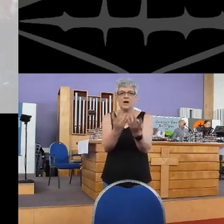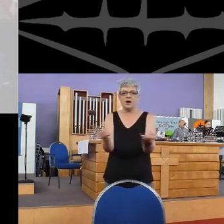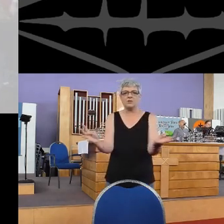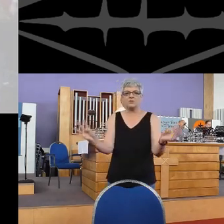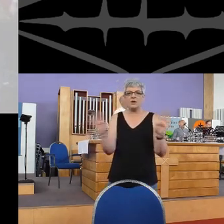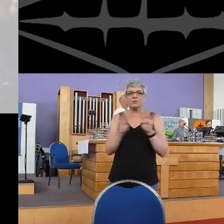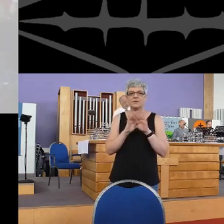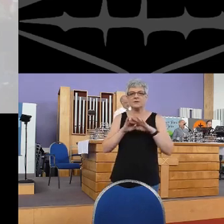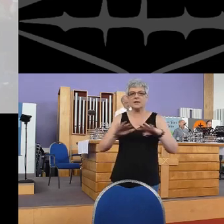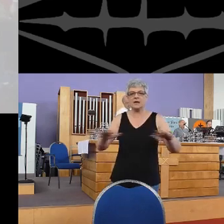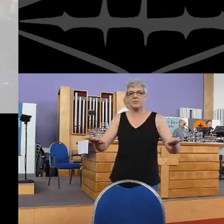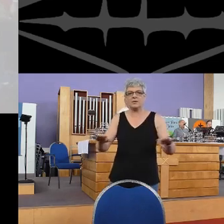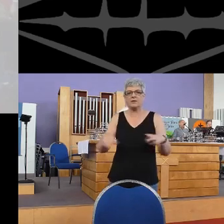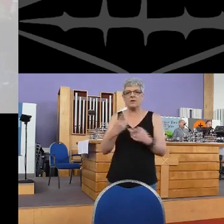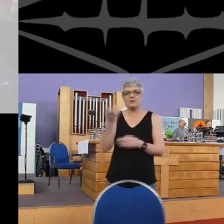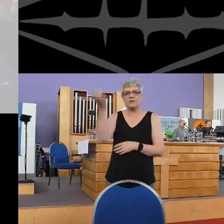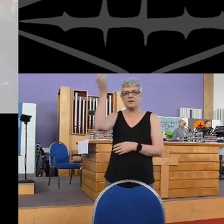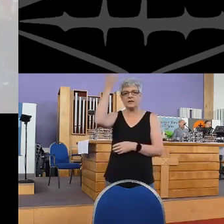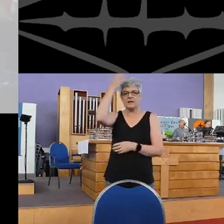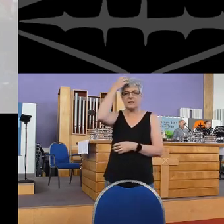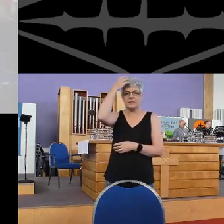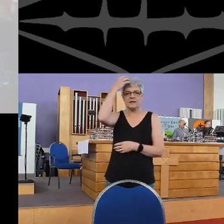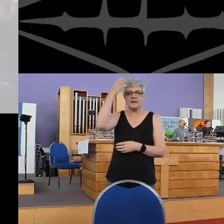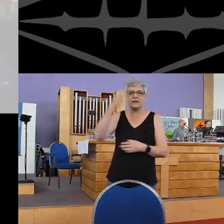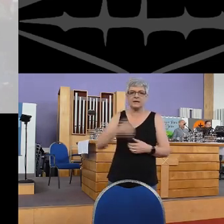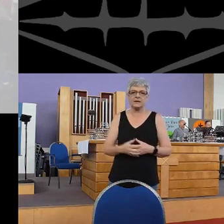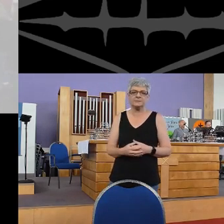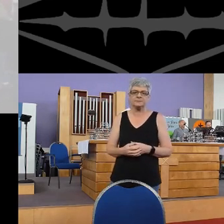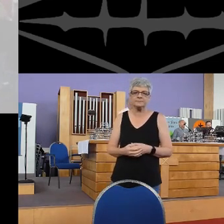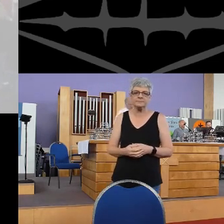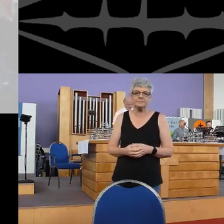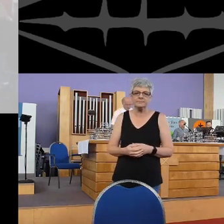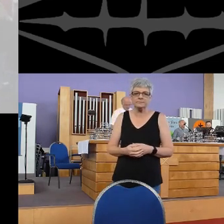Around the table of the King